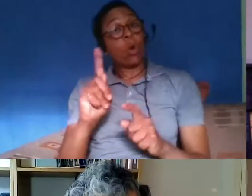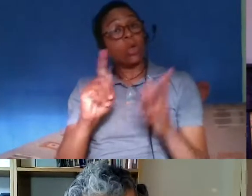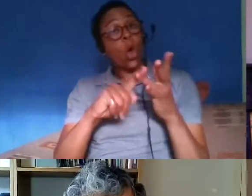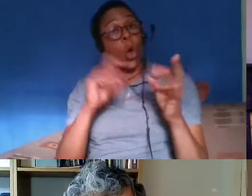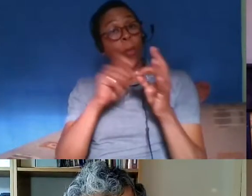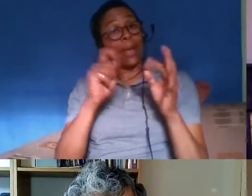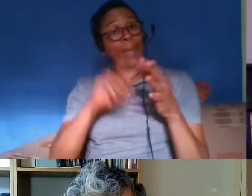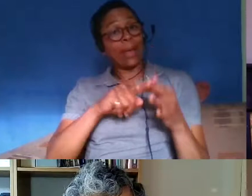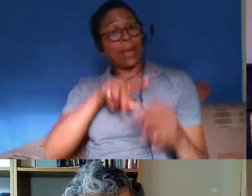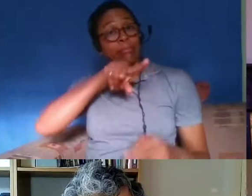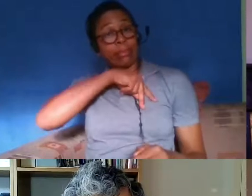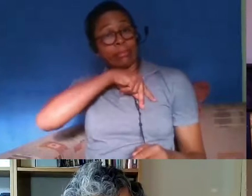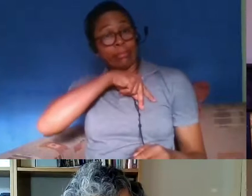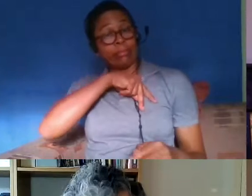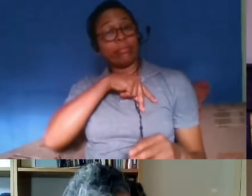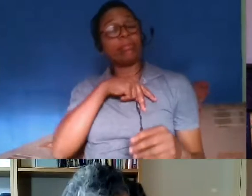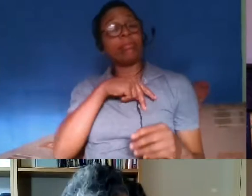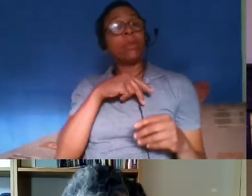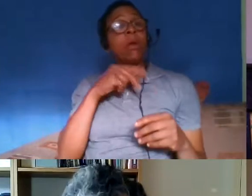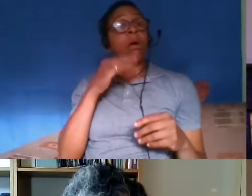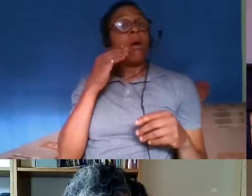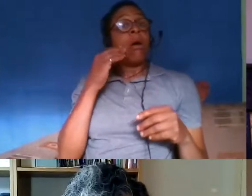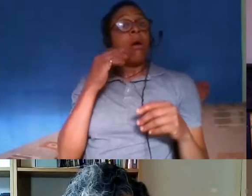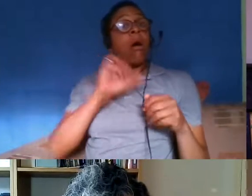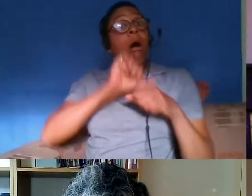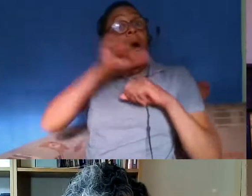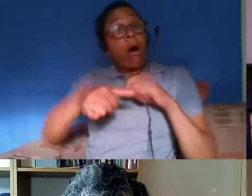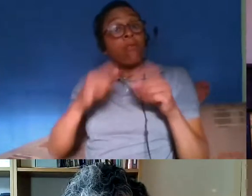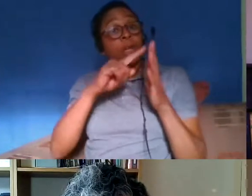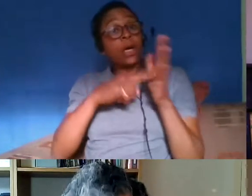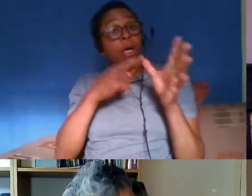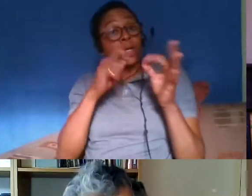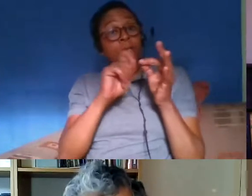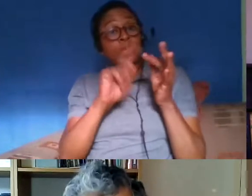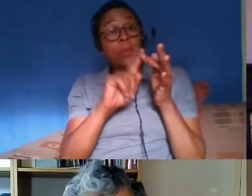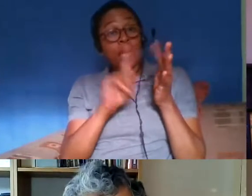and then following jabir will have a presentation from colin yo colin do you want to give a wave